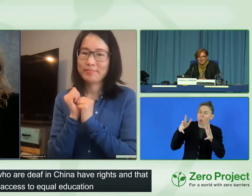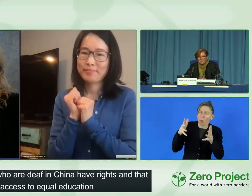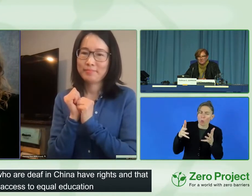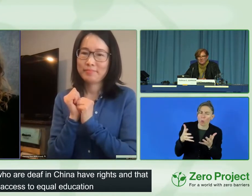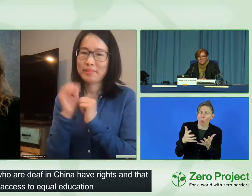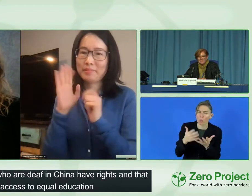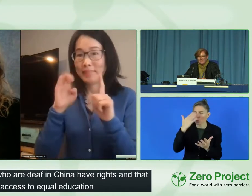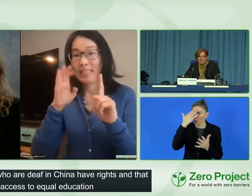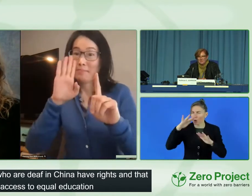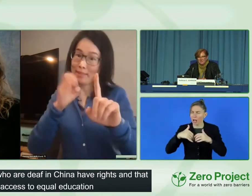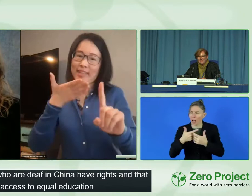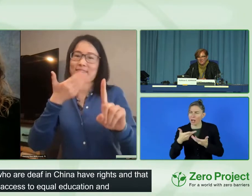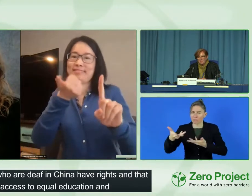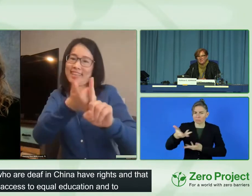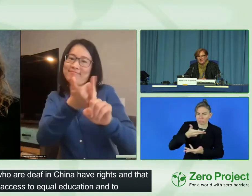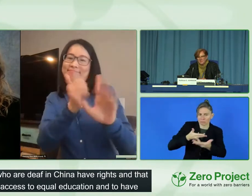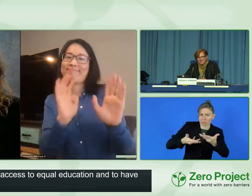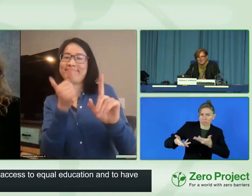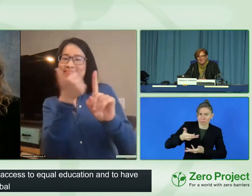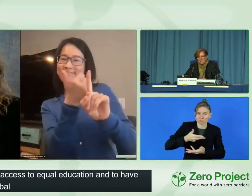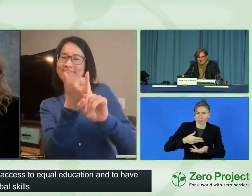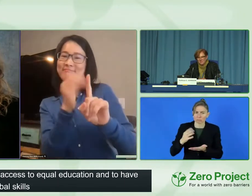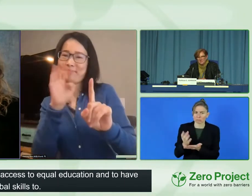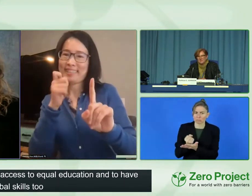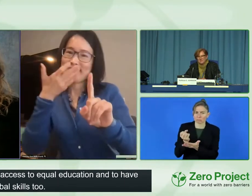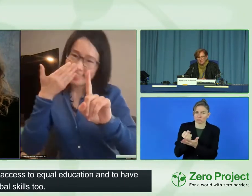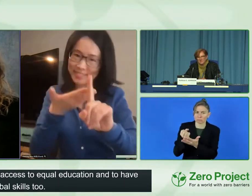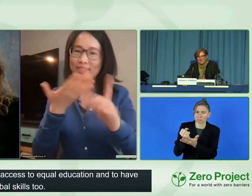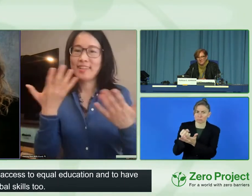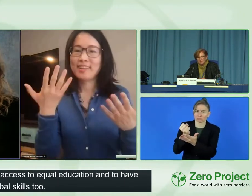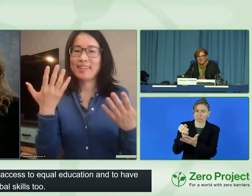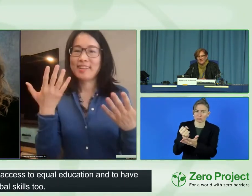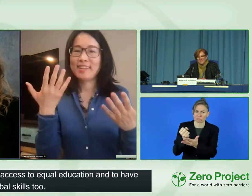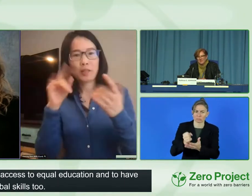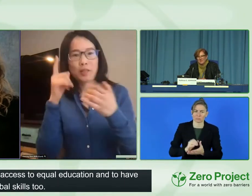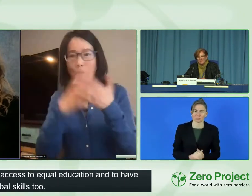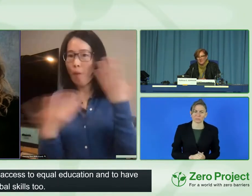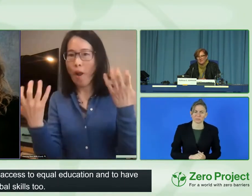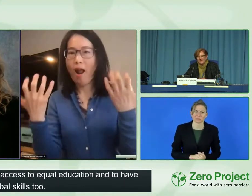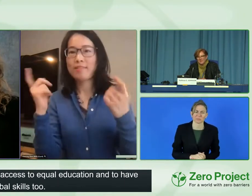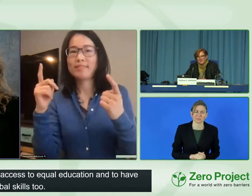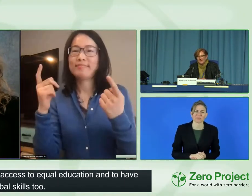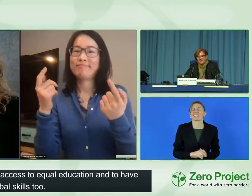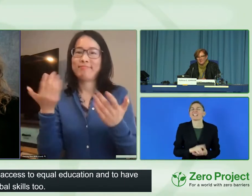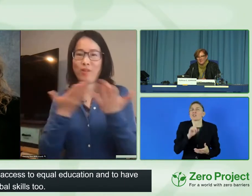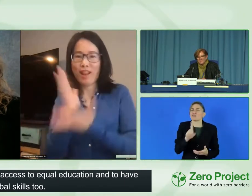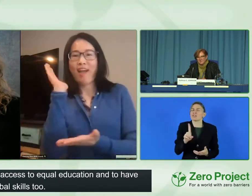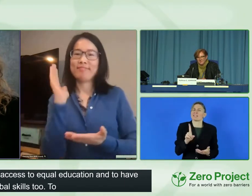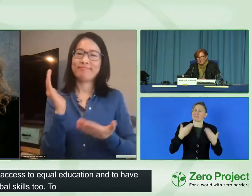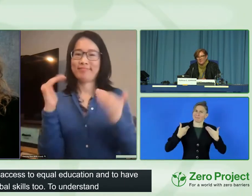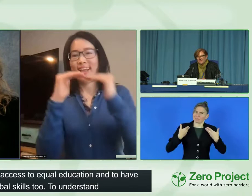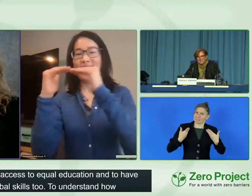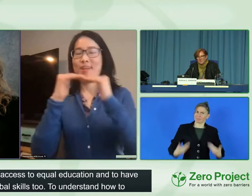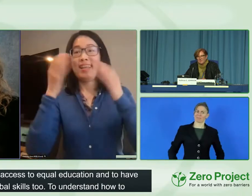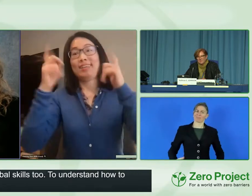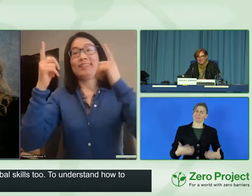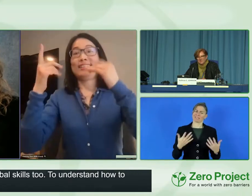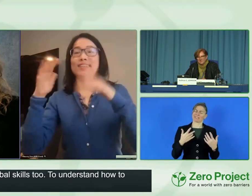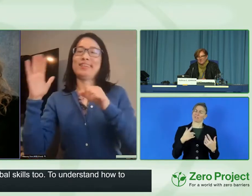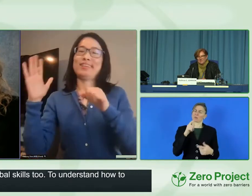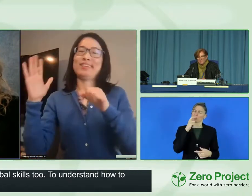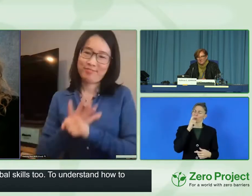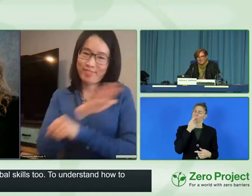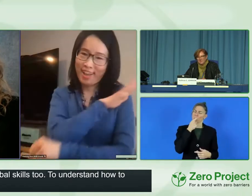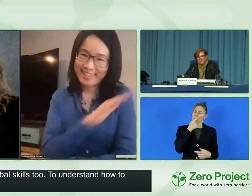deaf community and be able to just be themselves. That's really what people